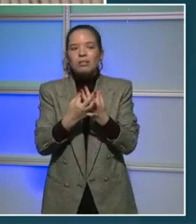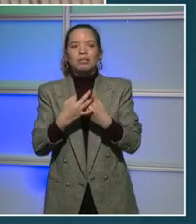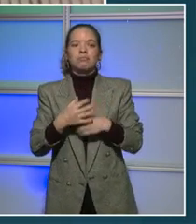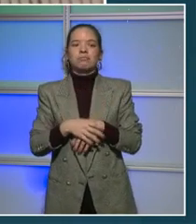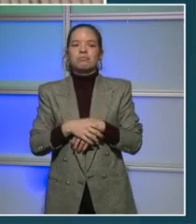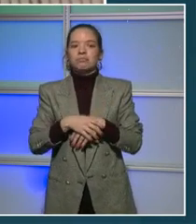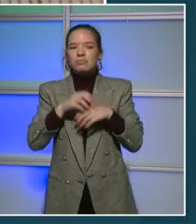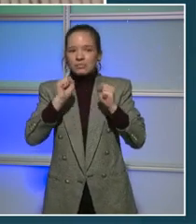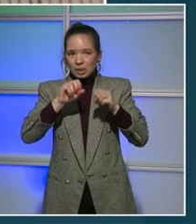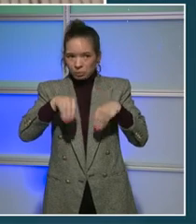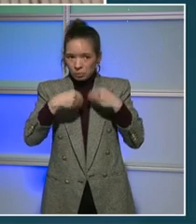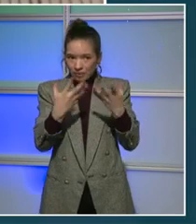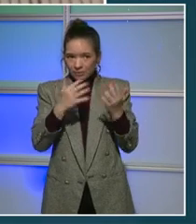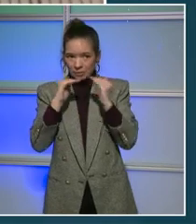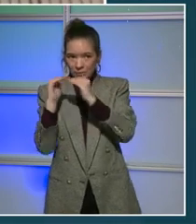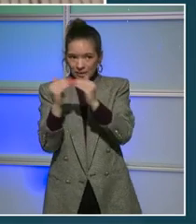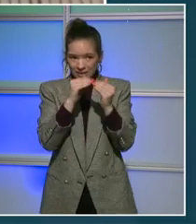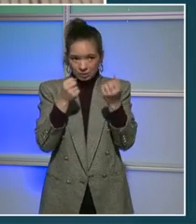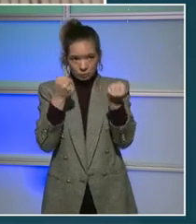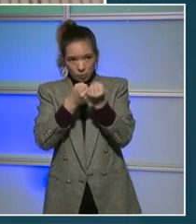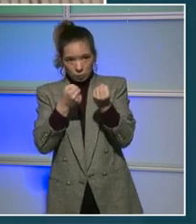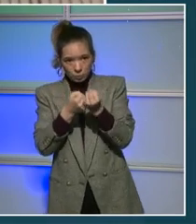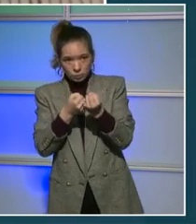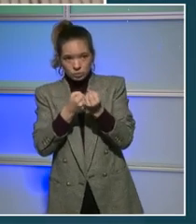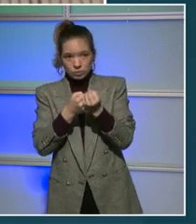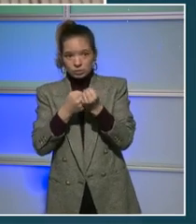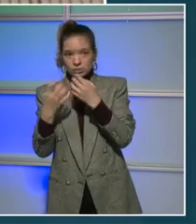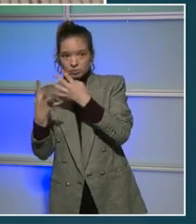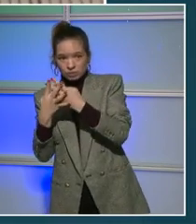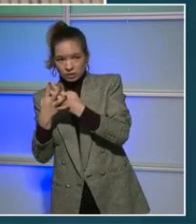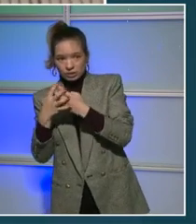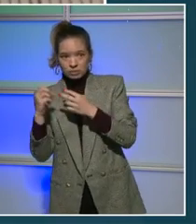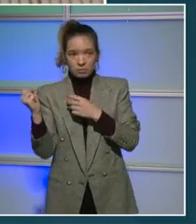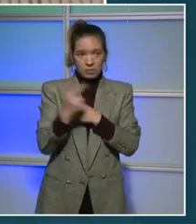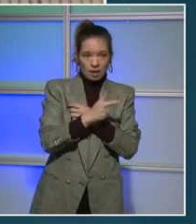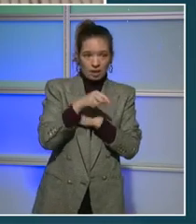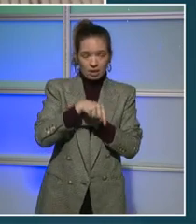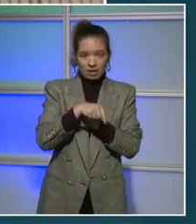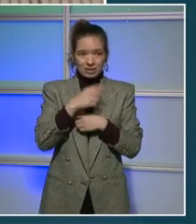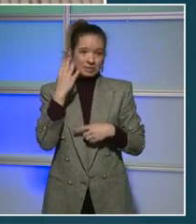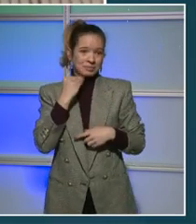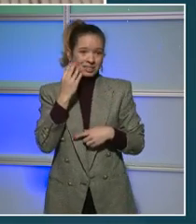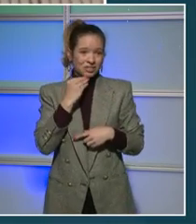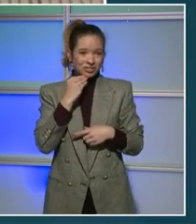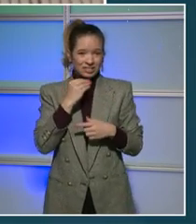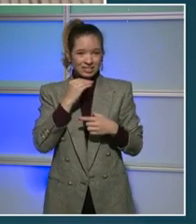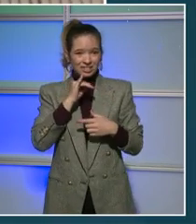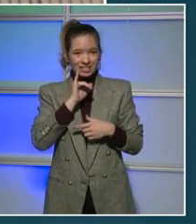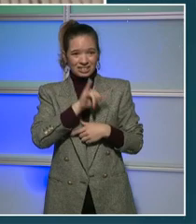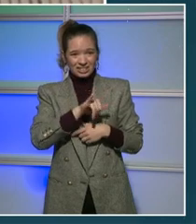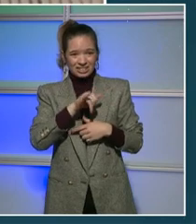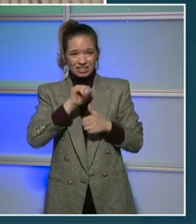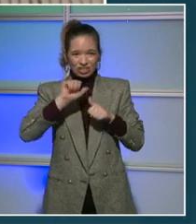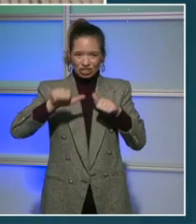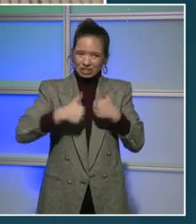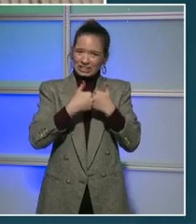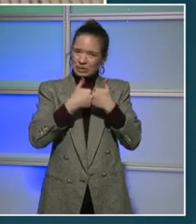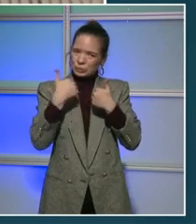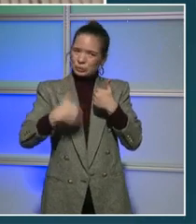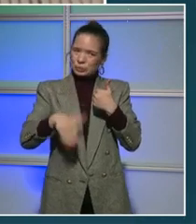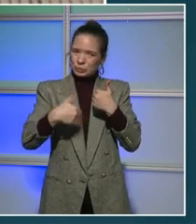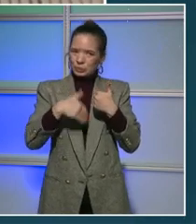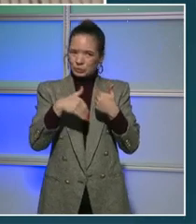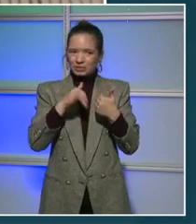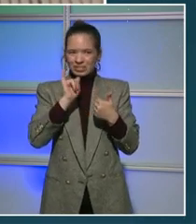also help returning citizens when they face legal challenges or discriminations as it surrounds the